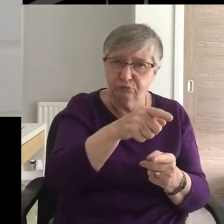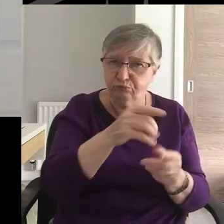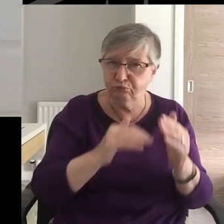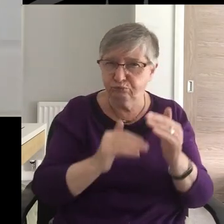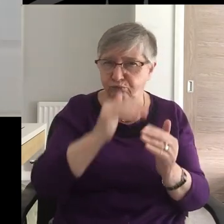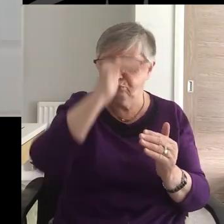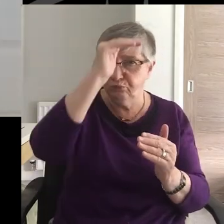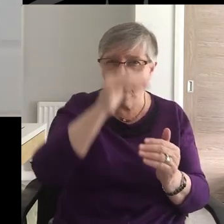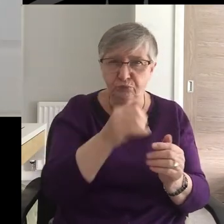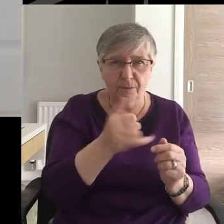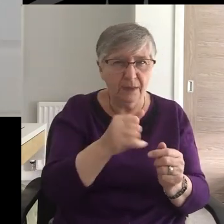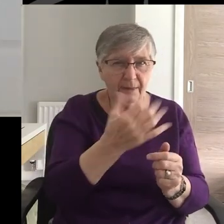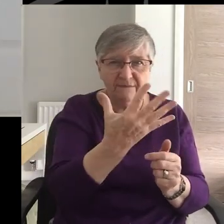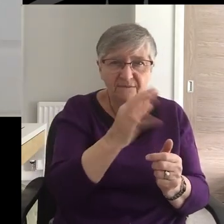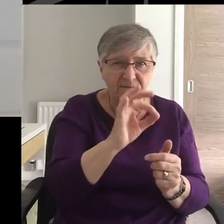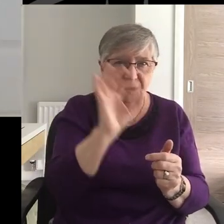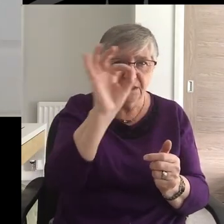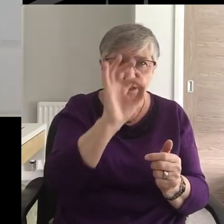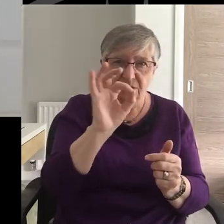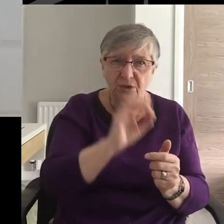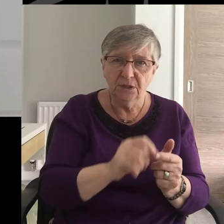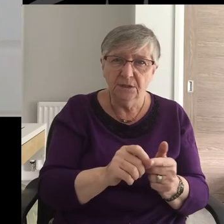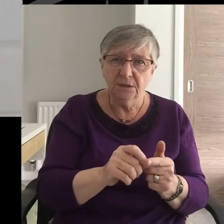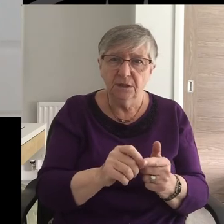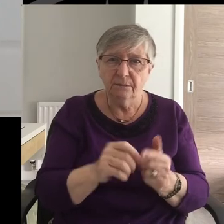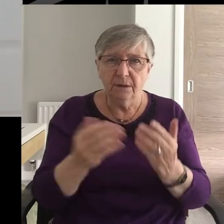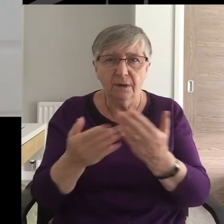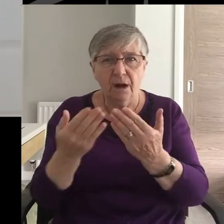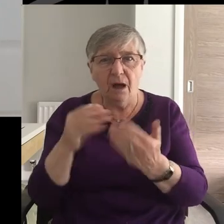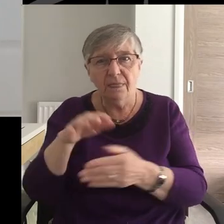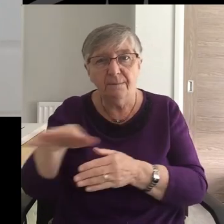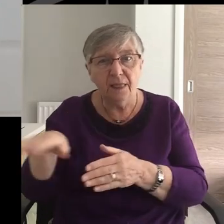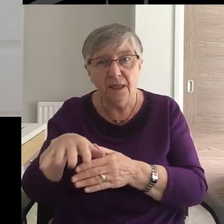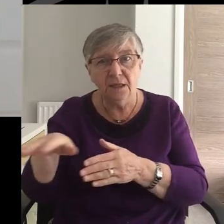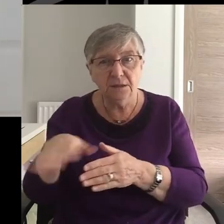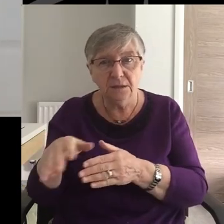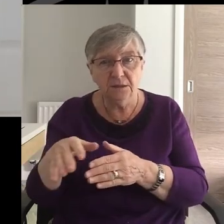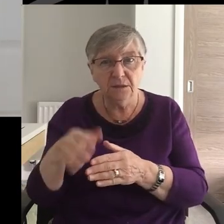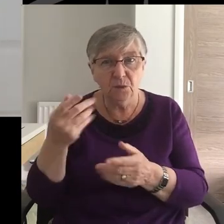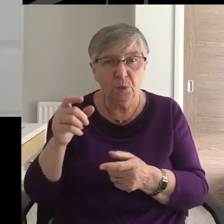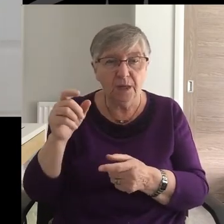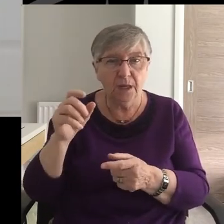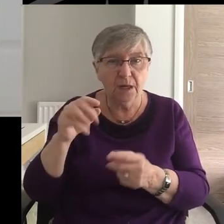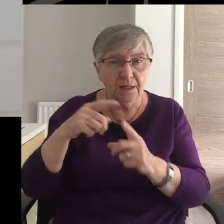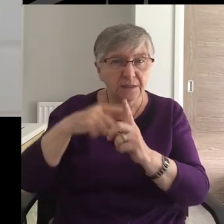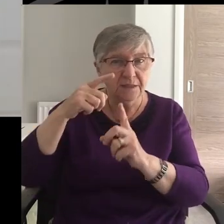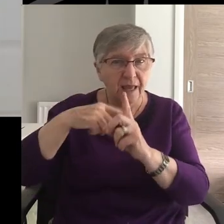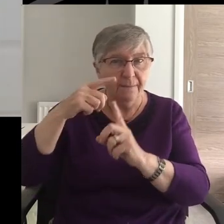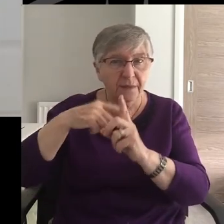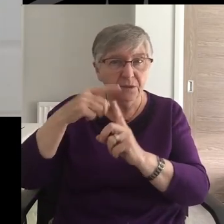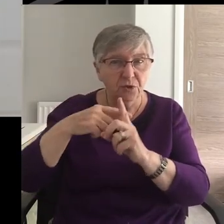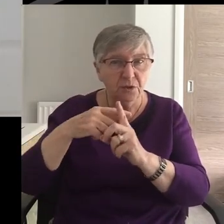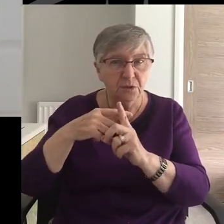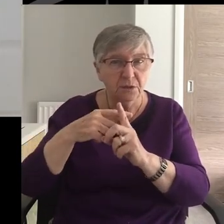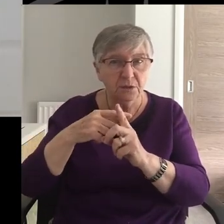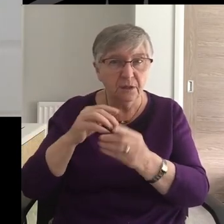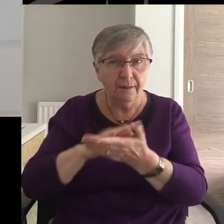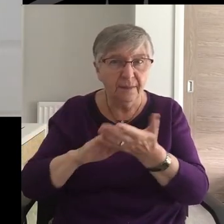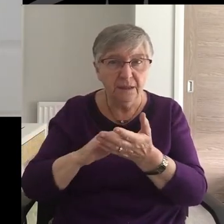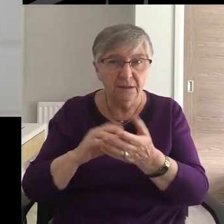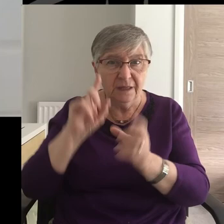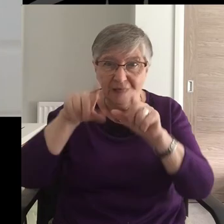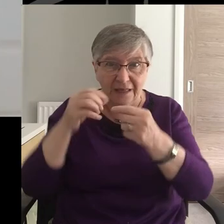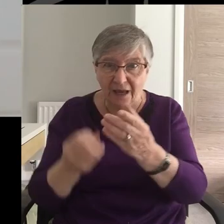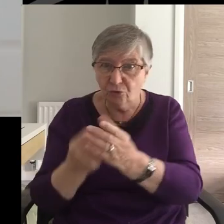seen before But in many other places Where the temperatures means That crops fail